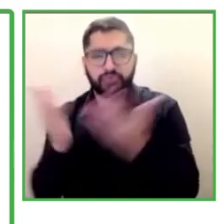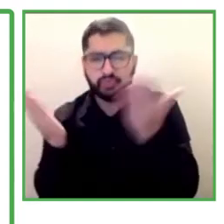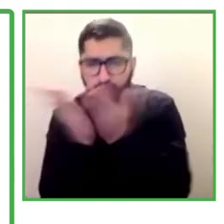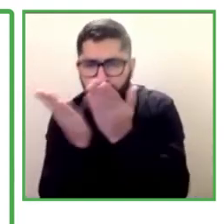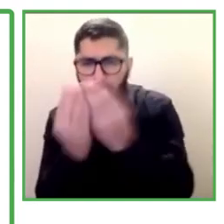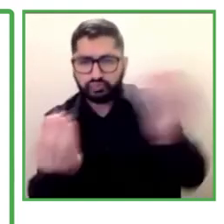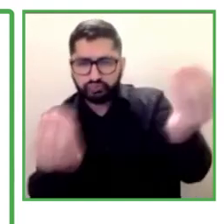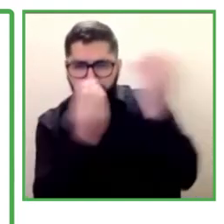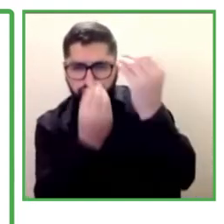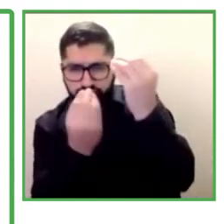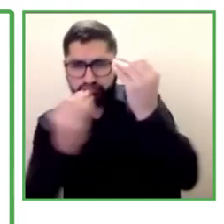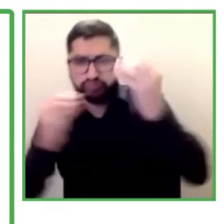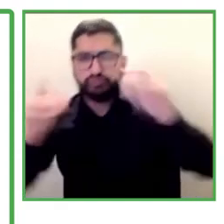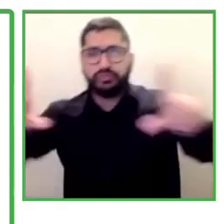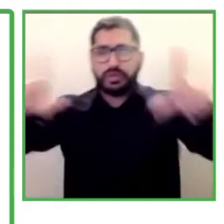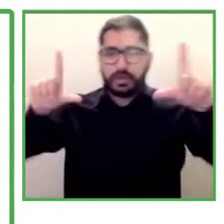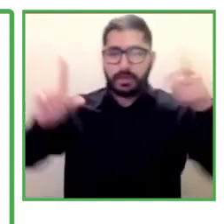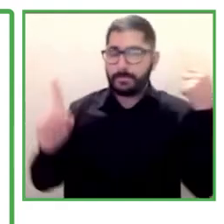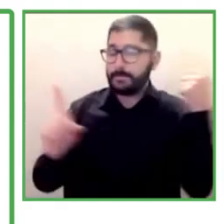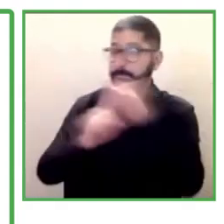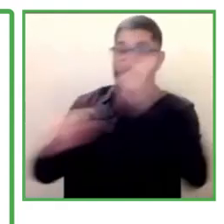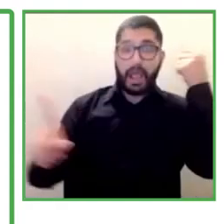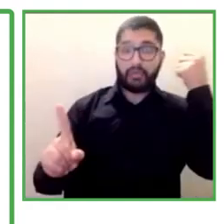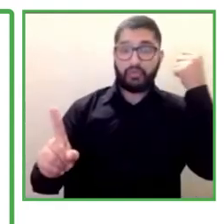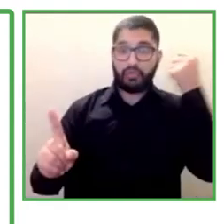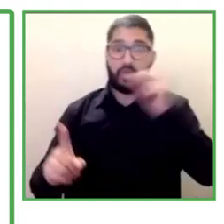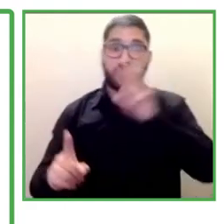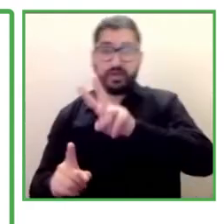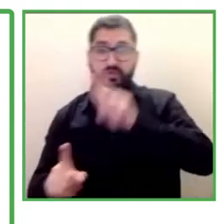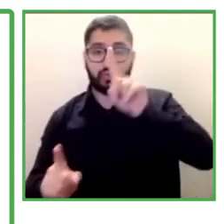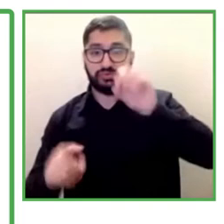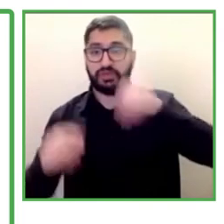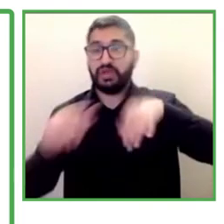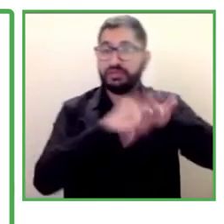21,000 law.